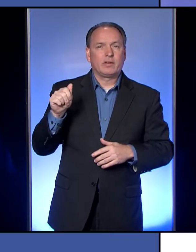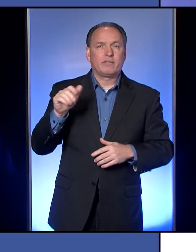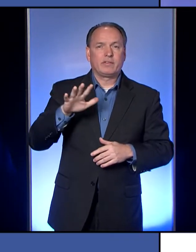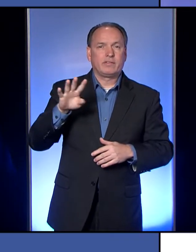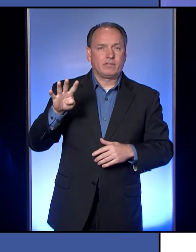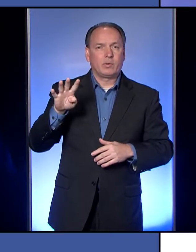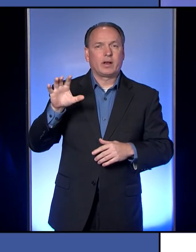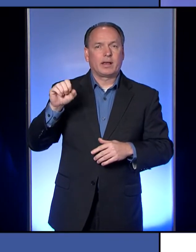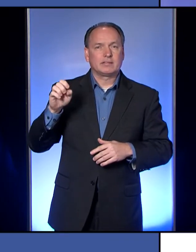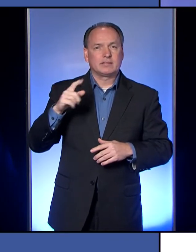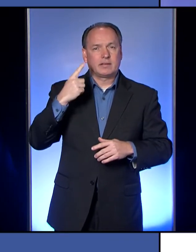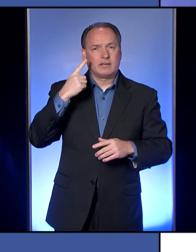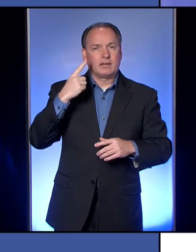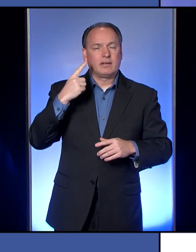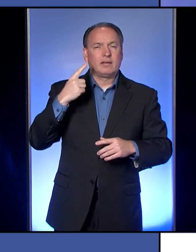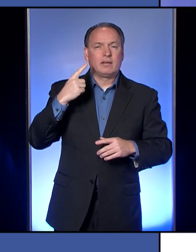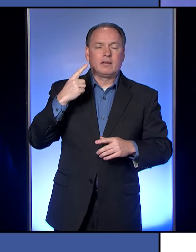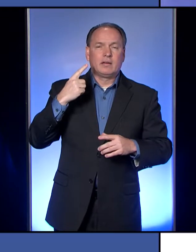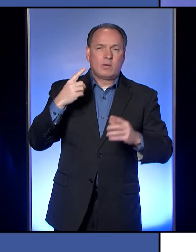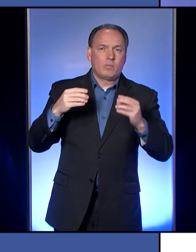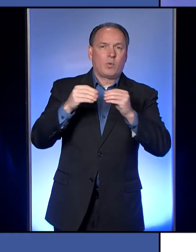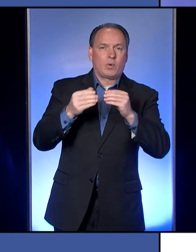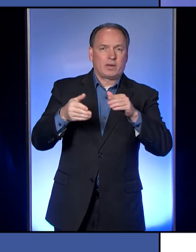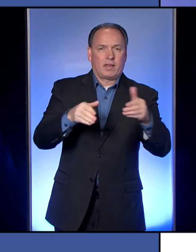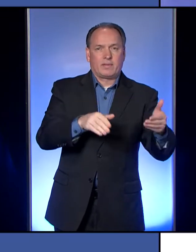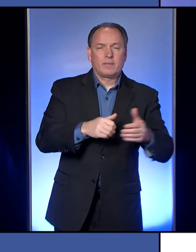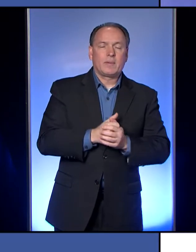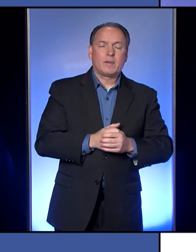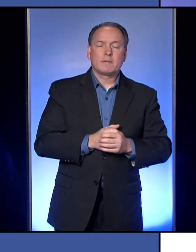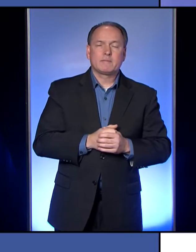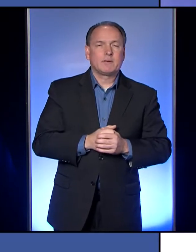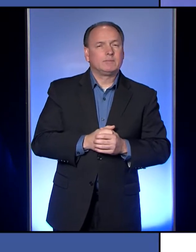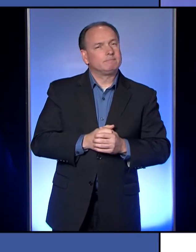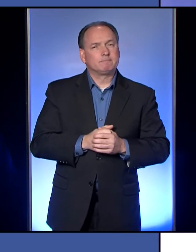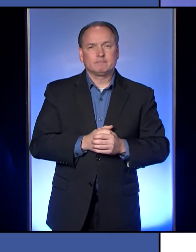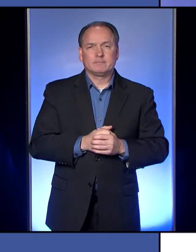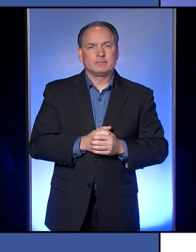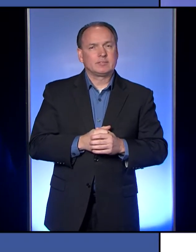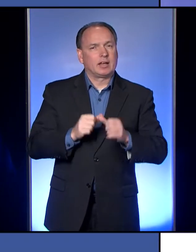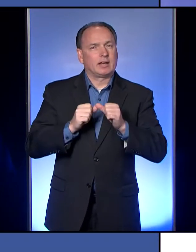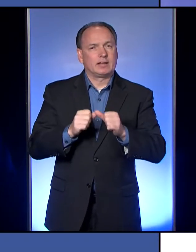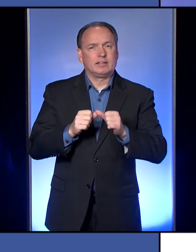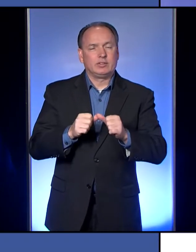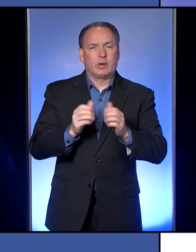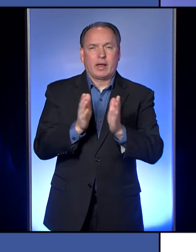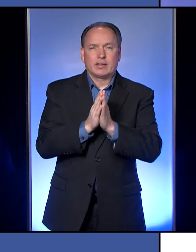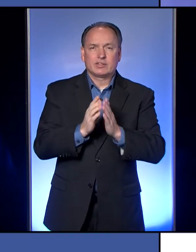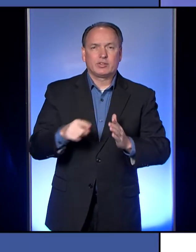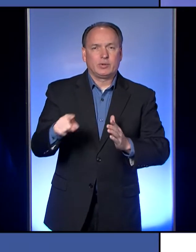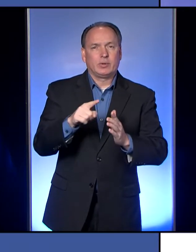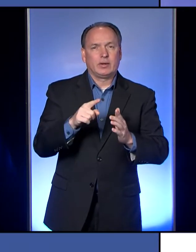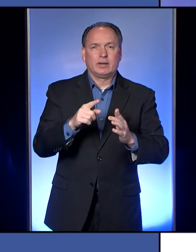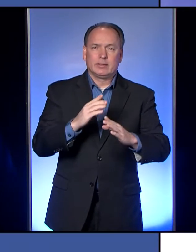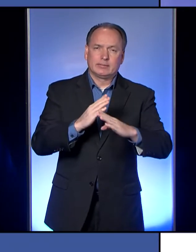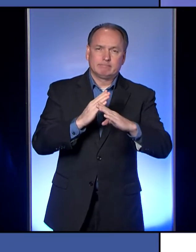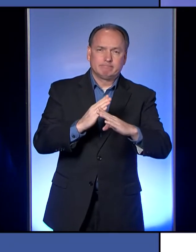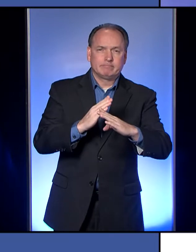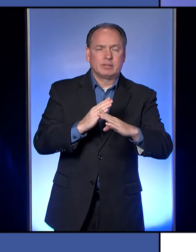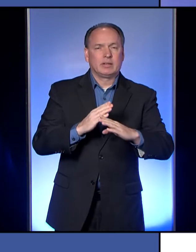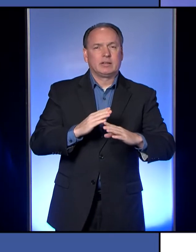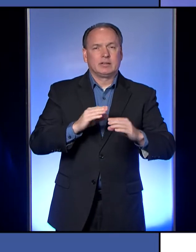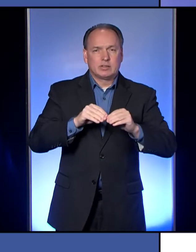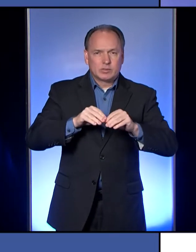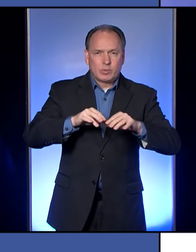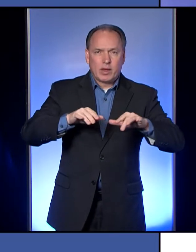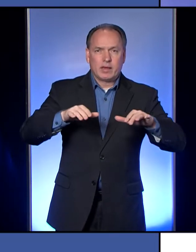4 deaths. So I ask all of you to continue to do your part to slow the spread of COVID-19 here in Erie